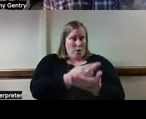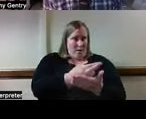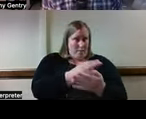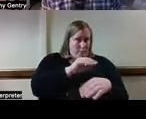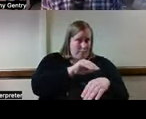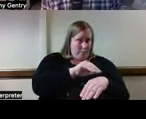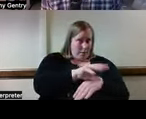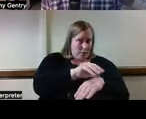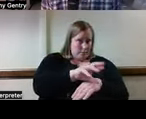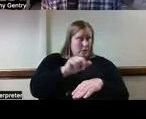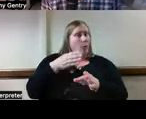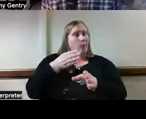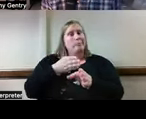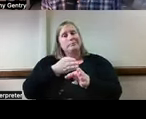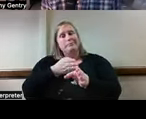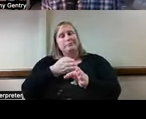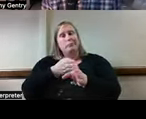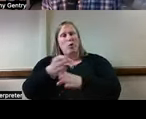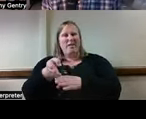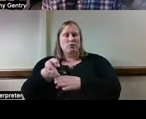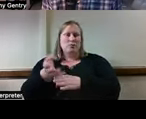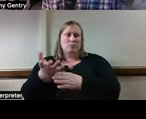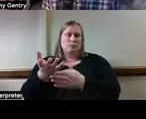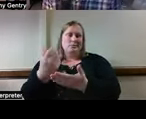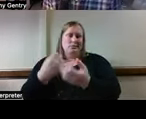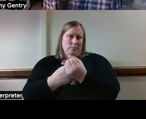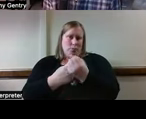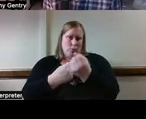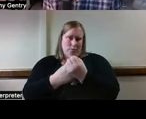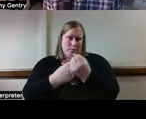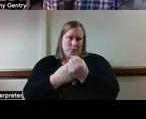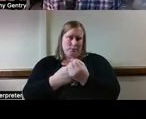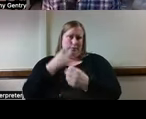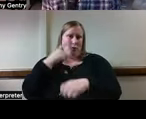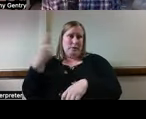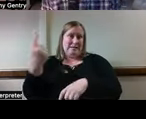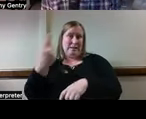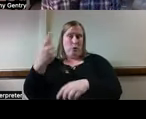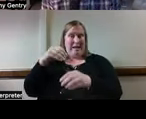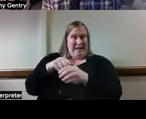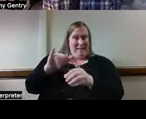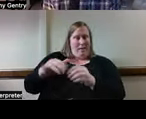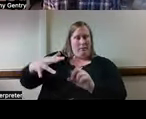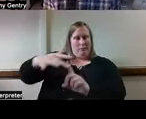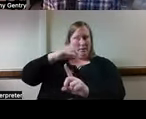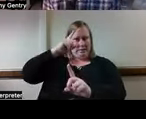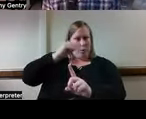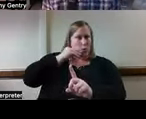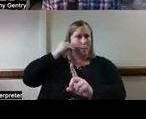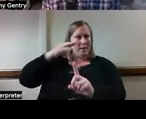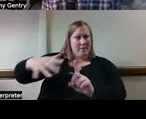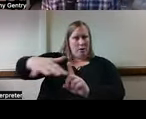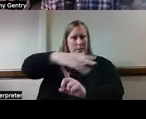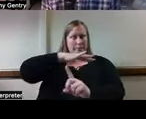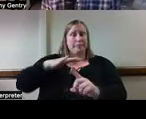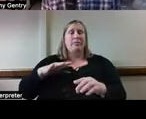professional counsel, professional supports for someone in a smart home environment. And what I'd like us to do is use the